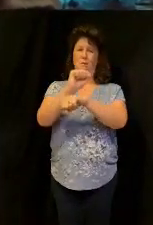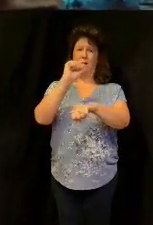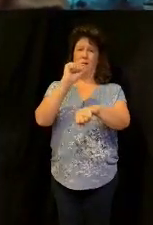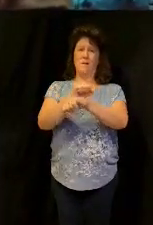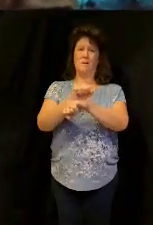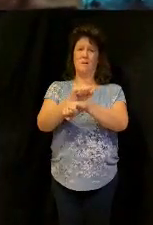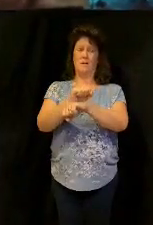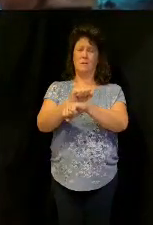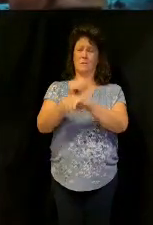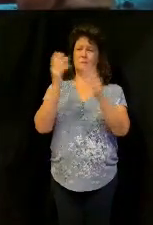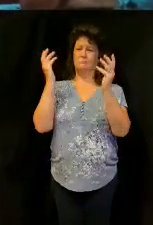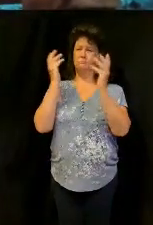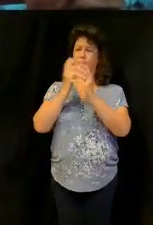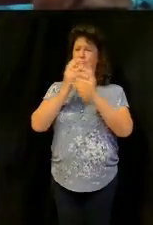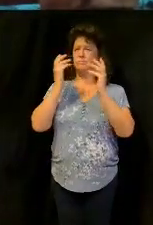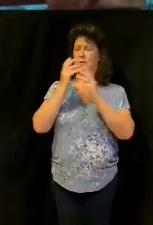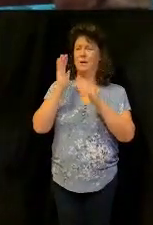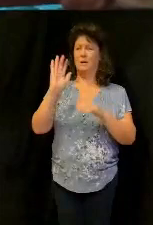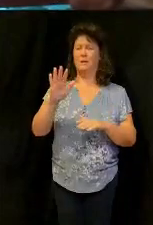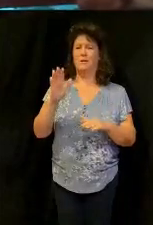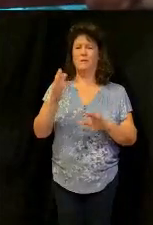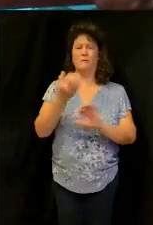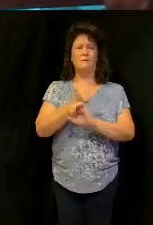just a great job just so much liberty